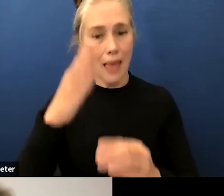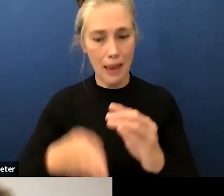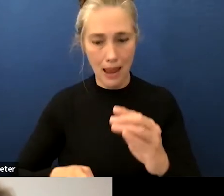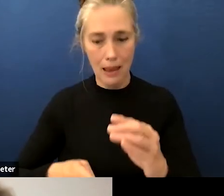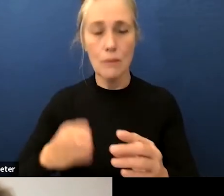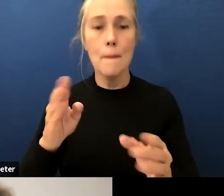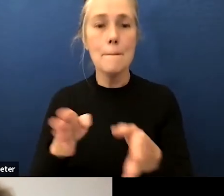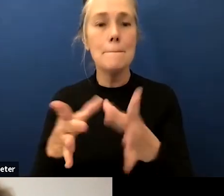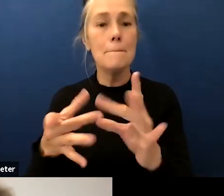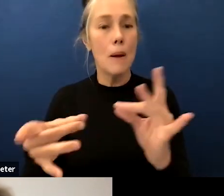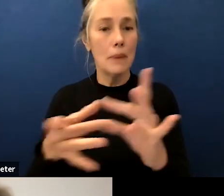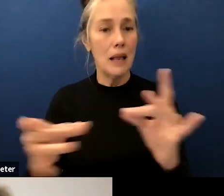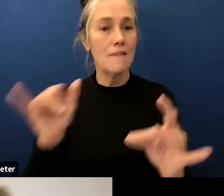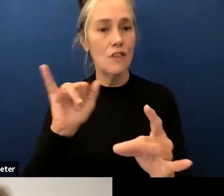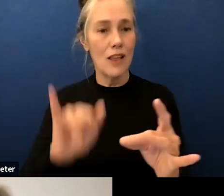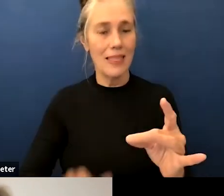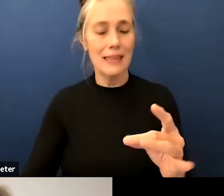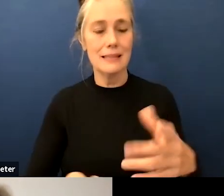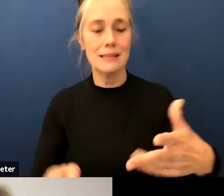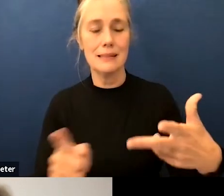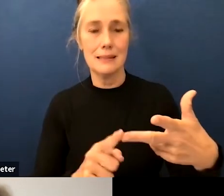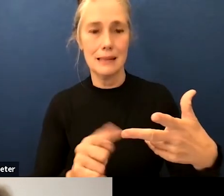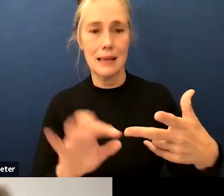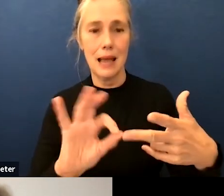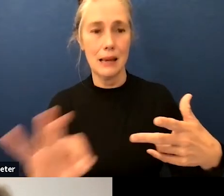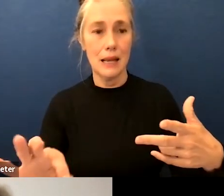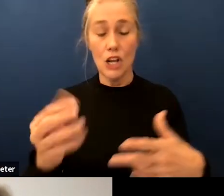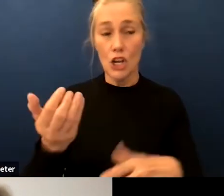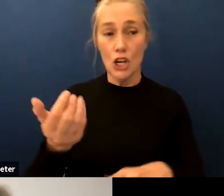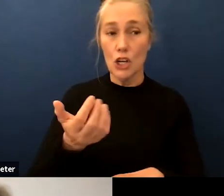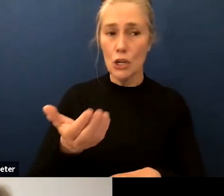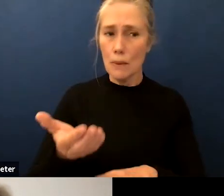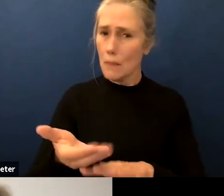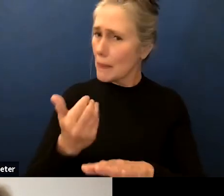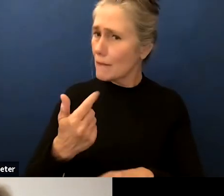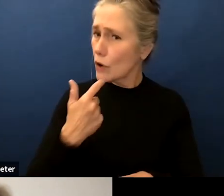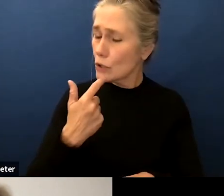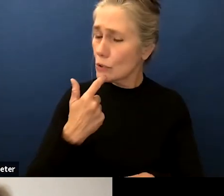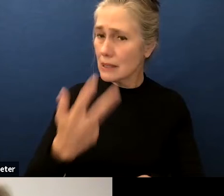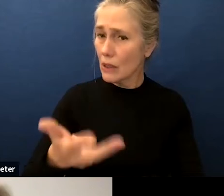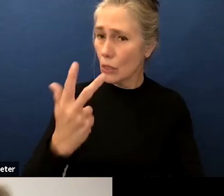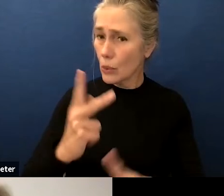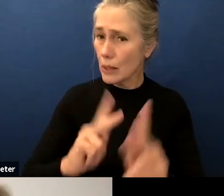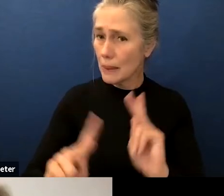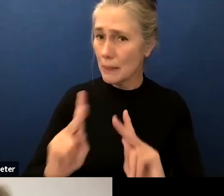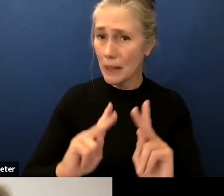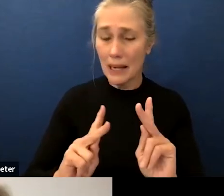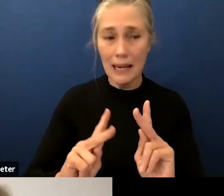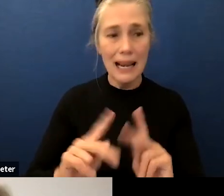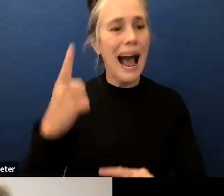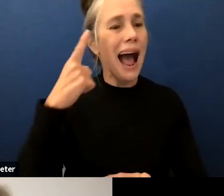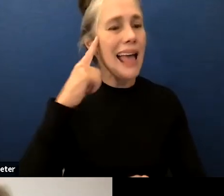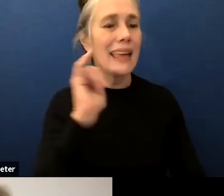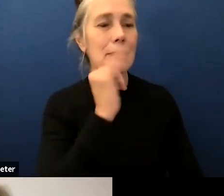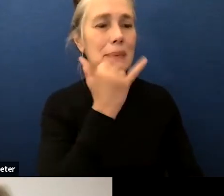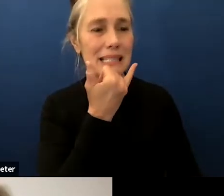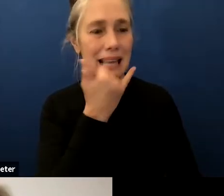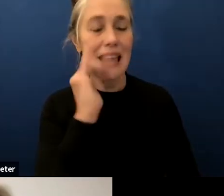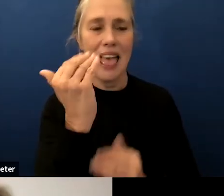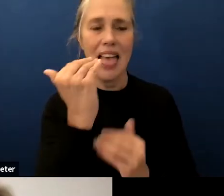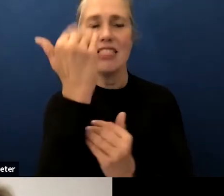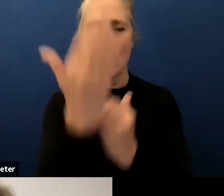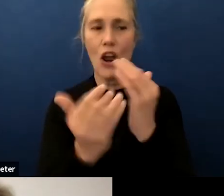you had previously named three people i think they were by mistake they lowered their hand